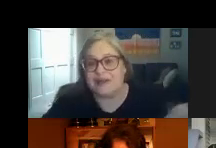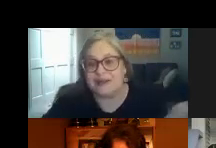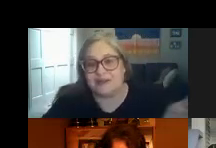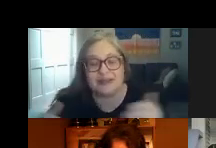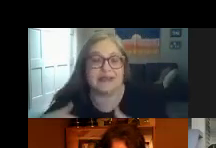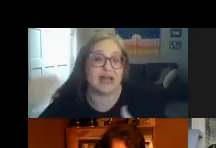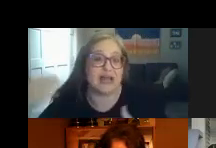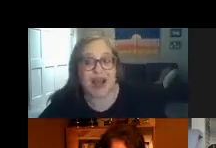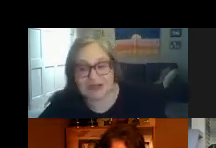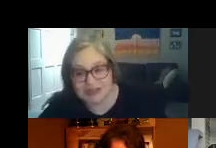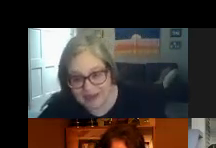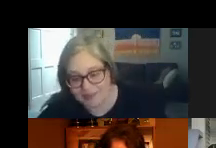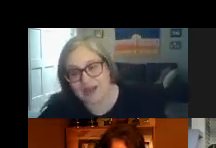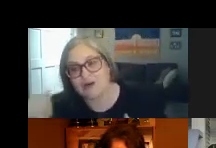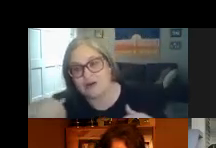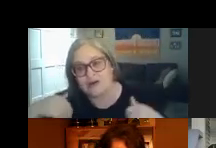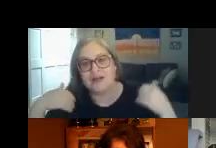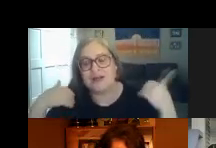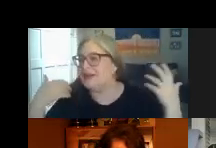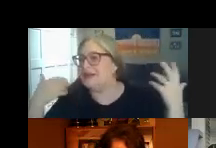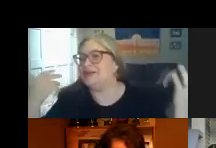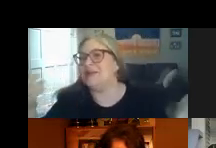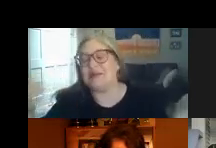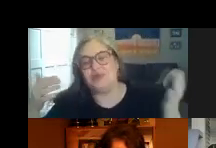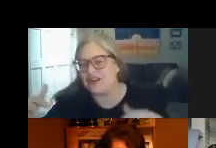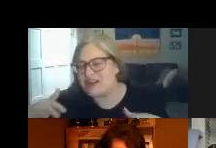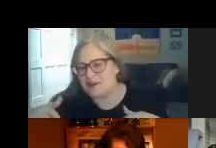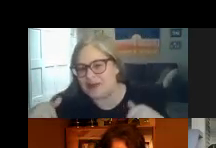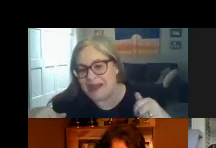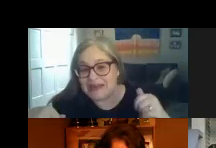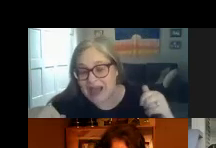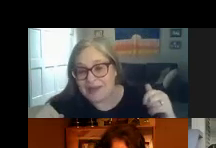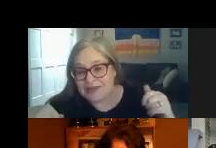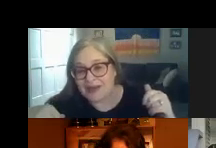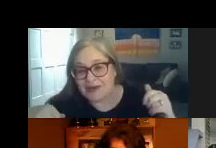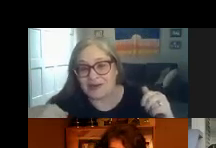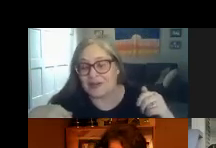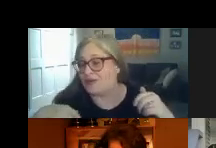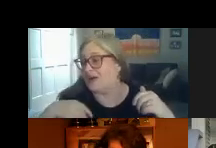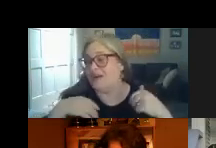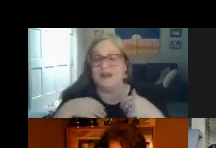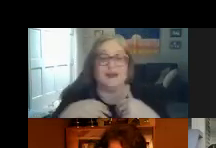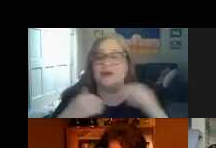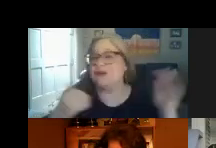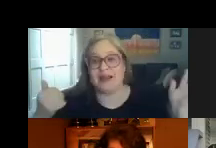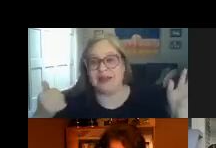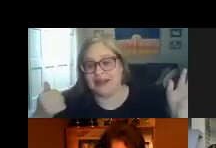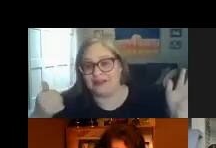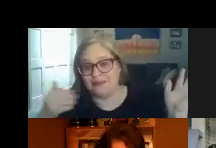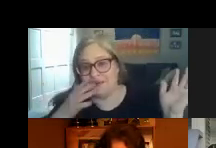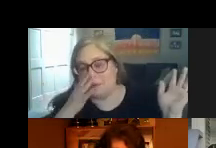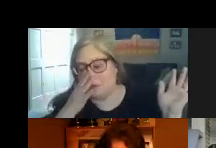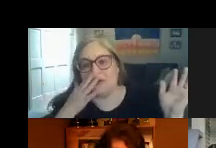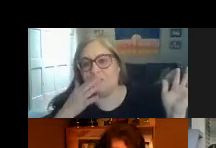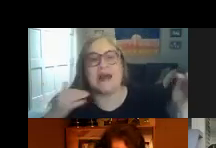you how he's doing he's on track to make that goal he's making progress but we might not make that goal or we're not gonna